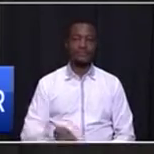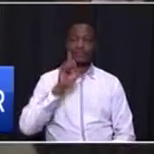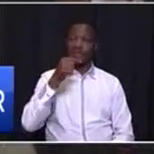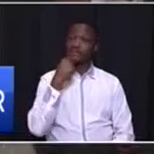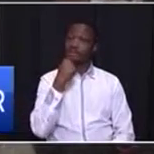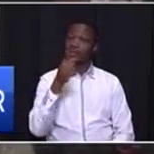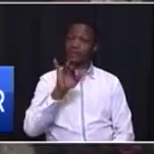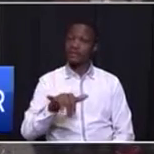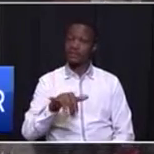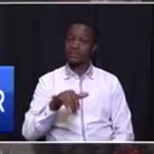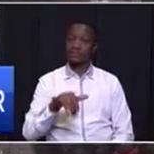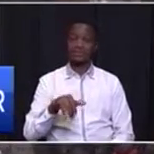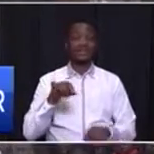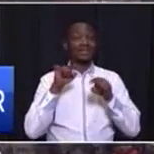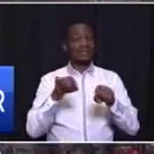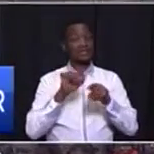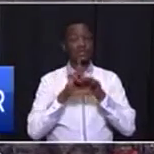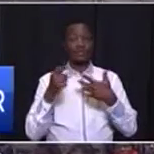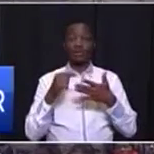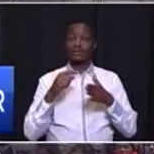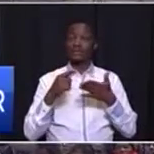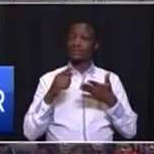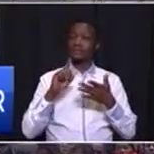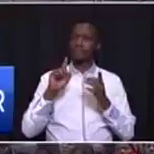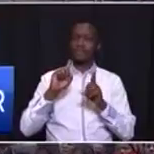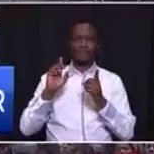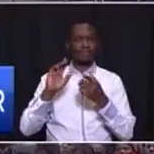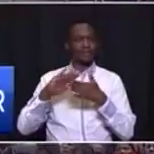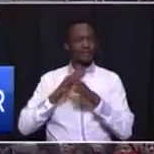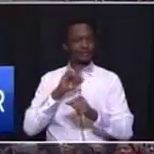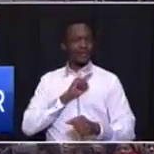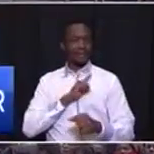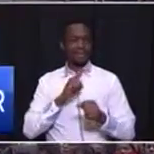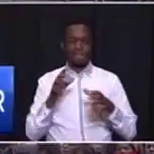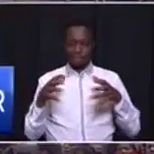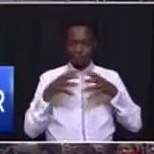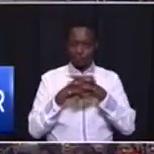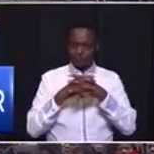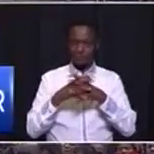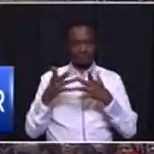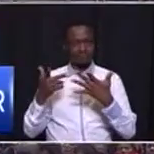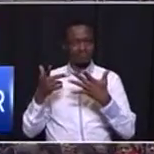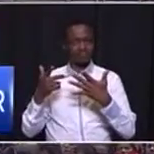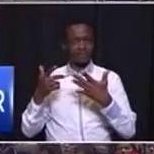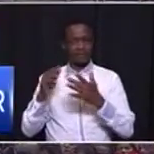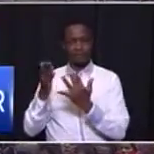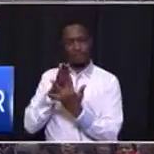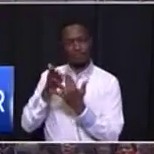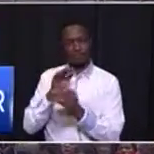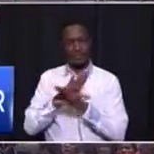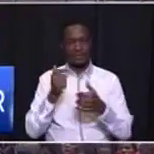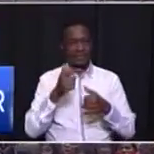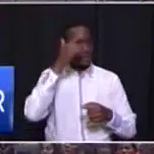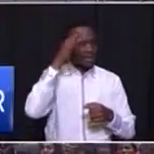state that this was a result of joint effort and collaboration between government and various